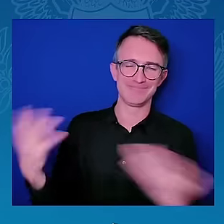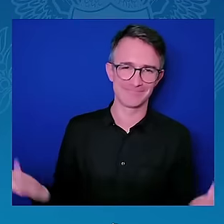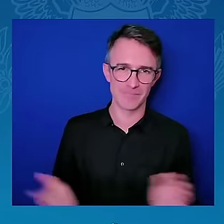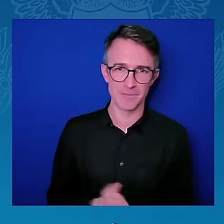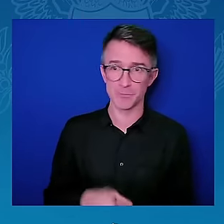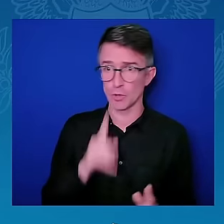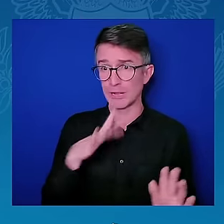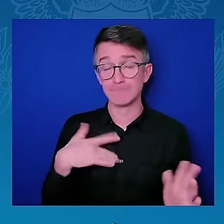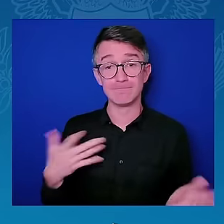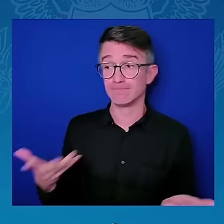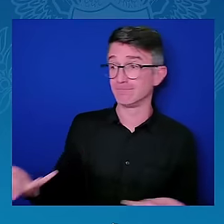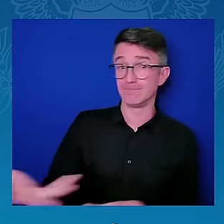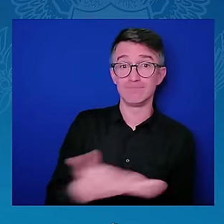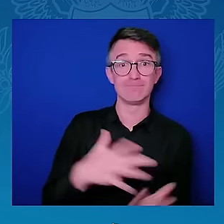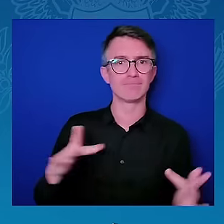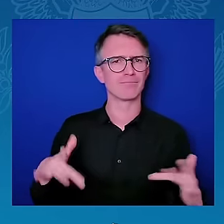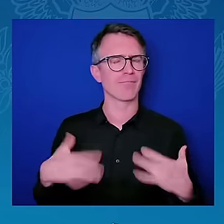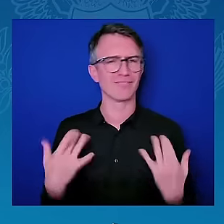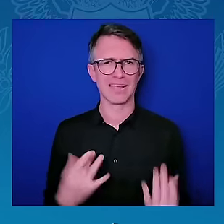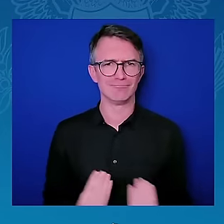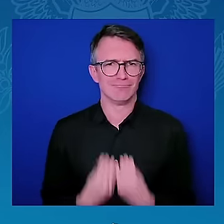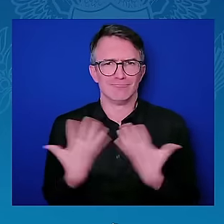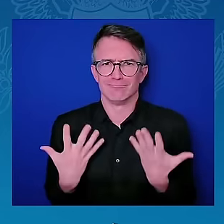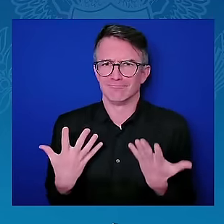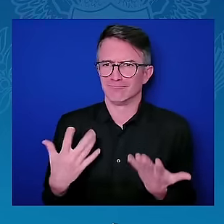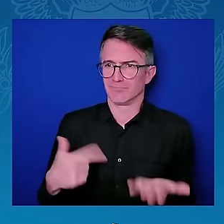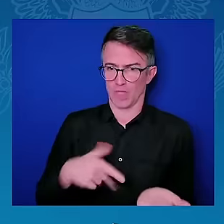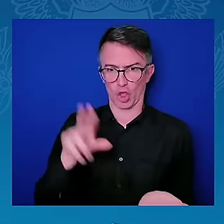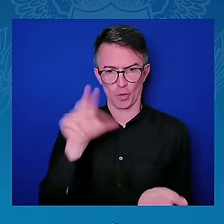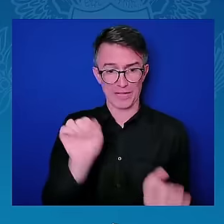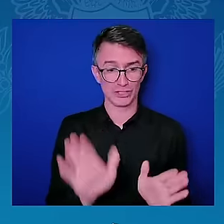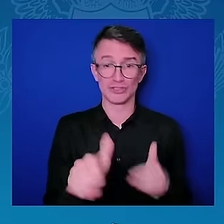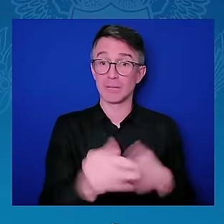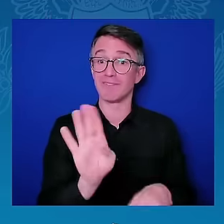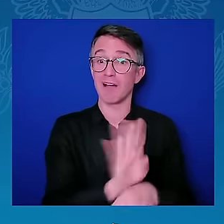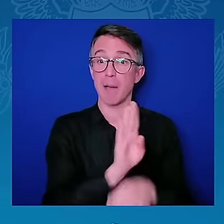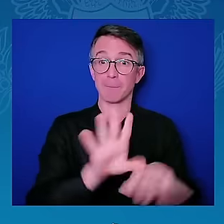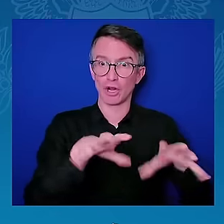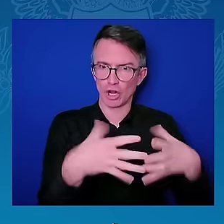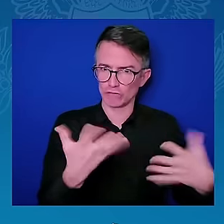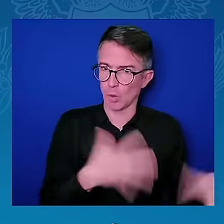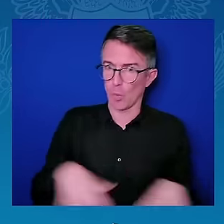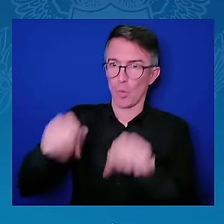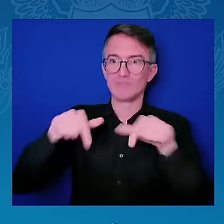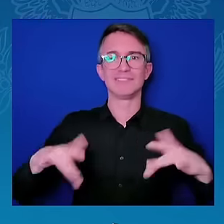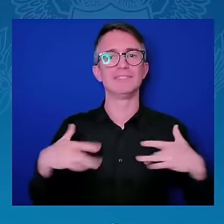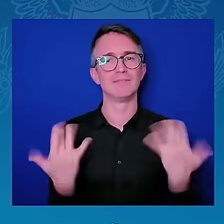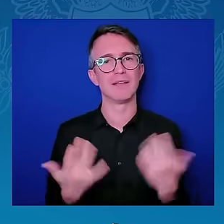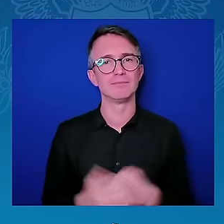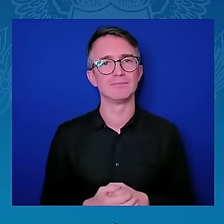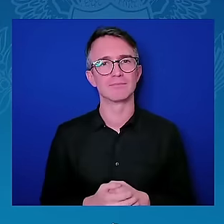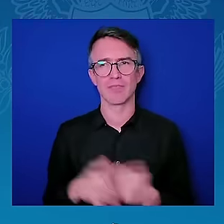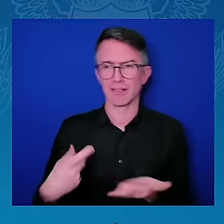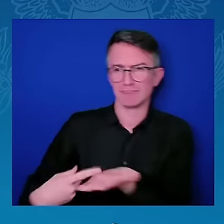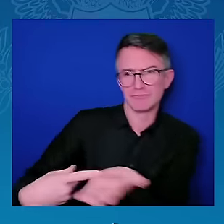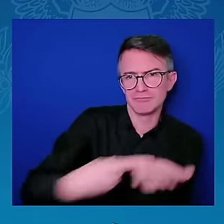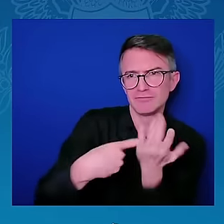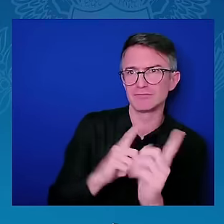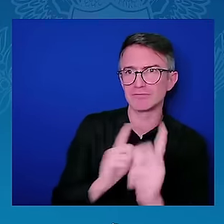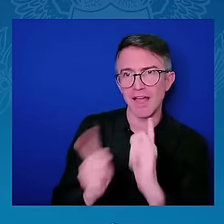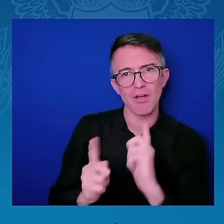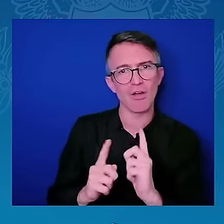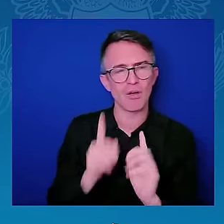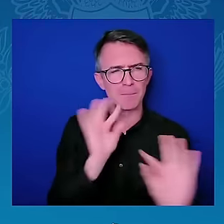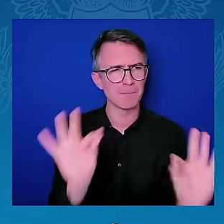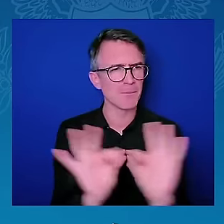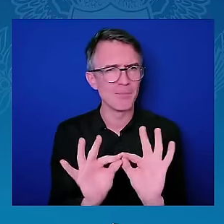I think our audience. So, Madam Vice President, I'll start with you, if you don't mind. So, you have been